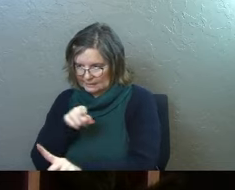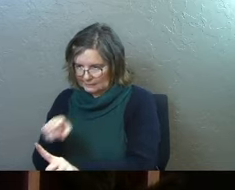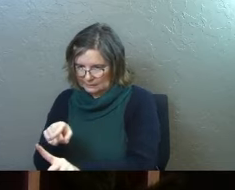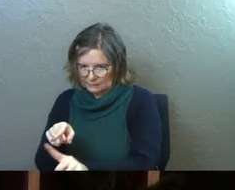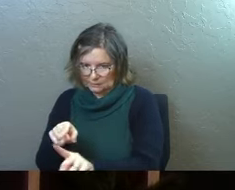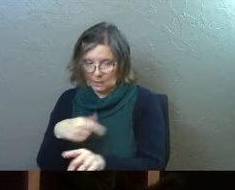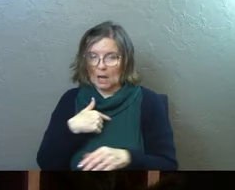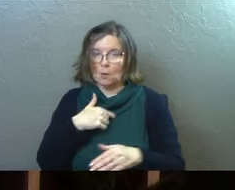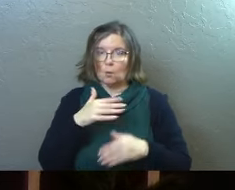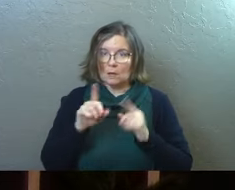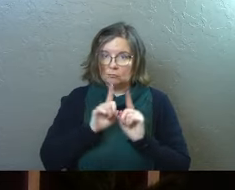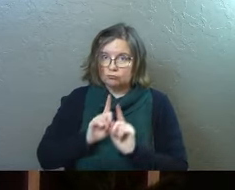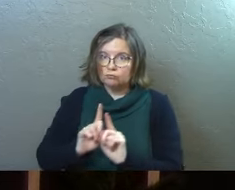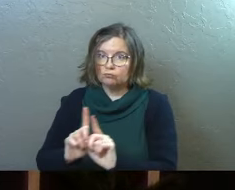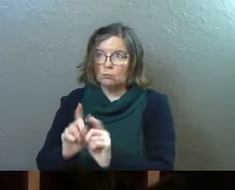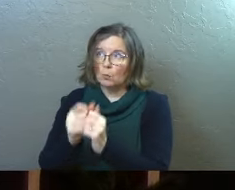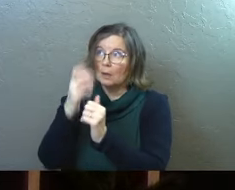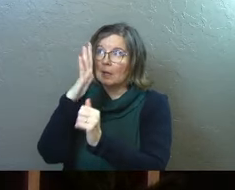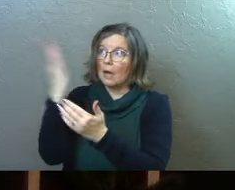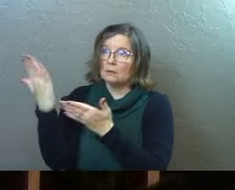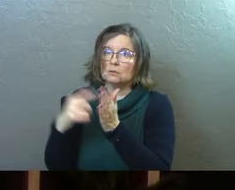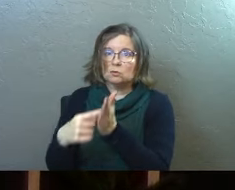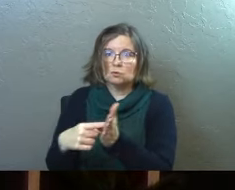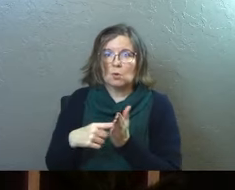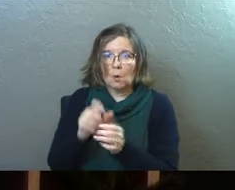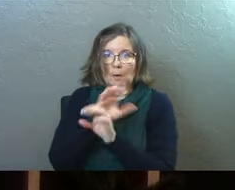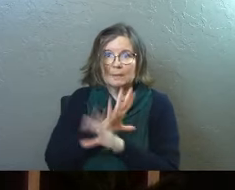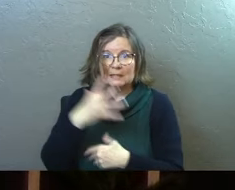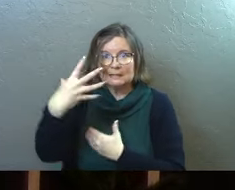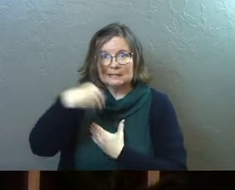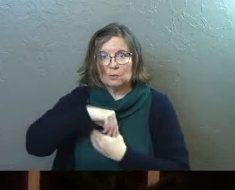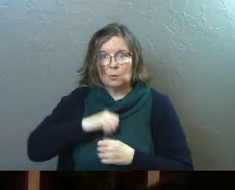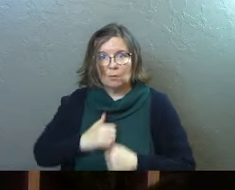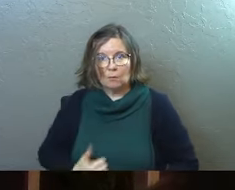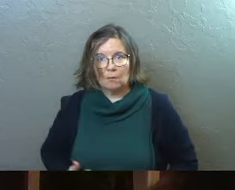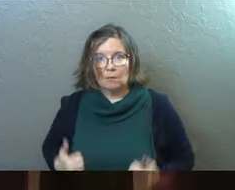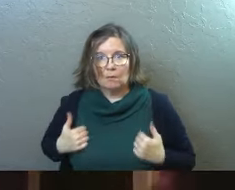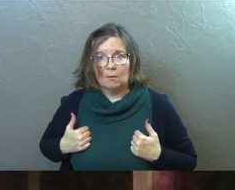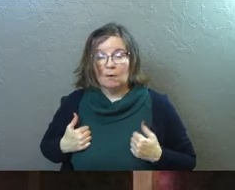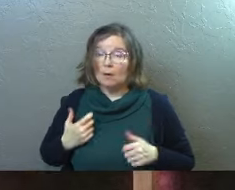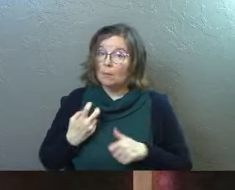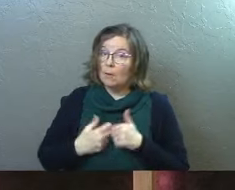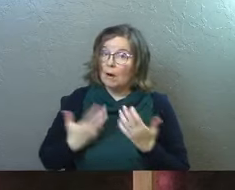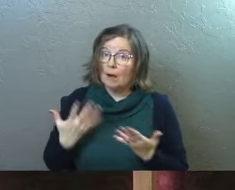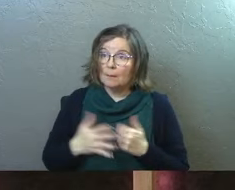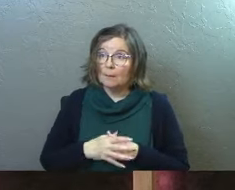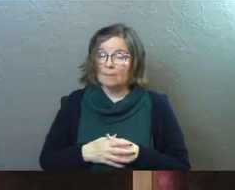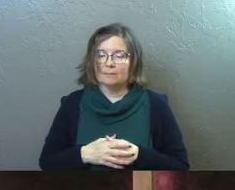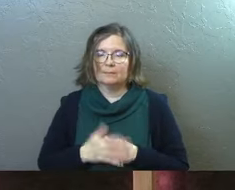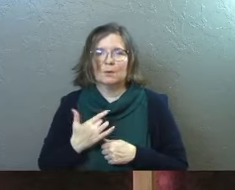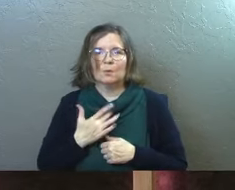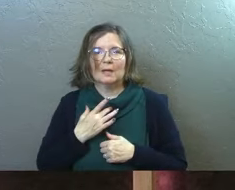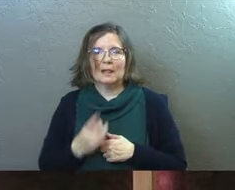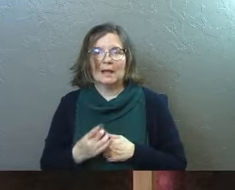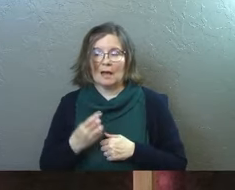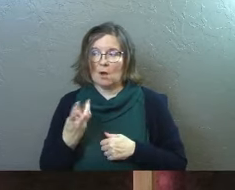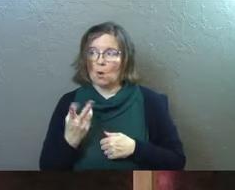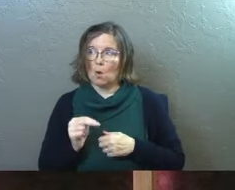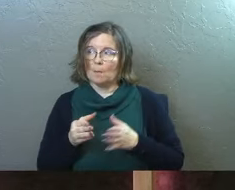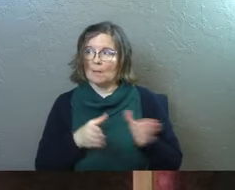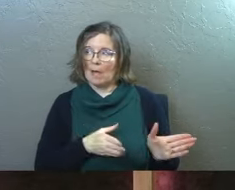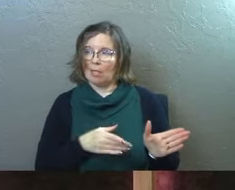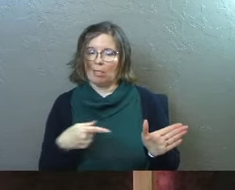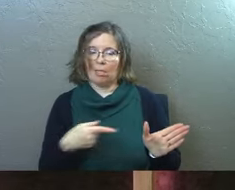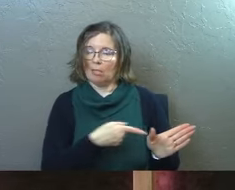this path that we walk with God and he brings peace into our lives. The problem is we like our own